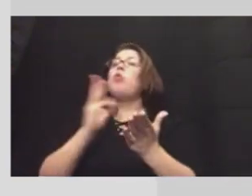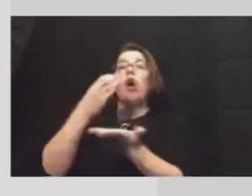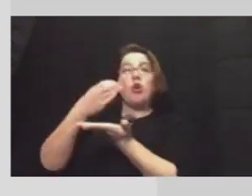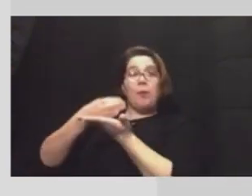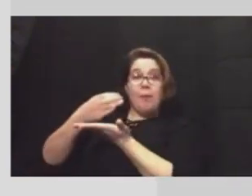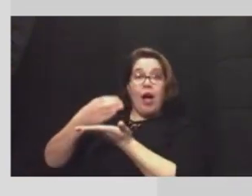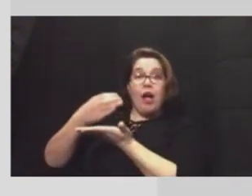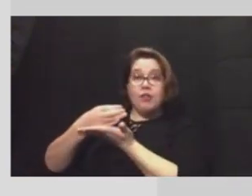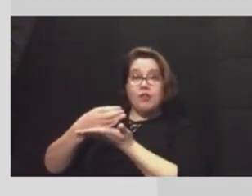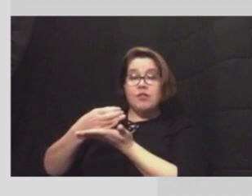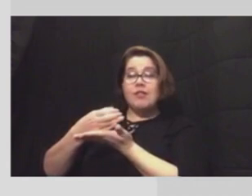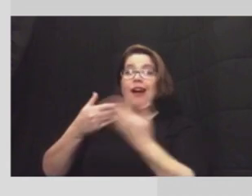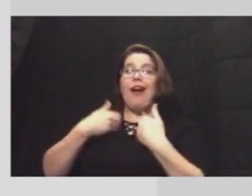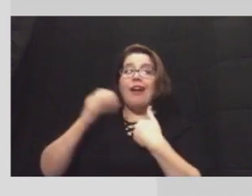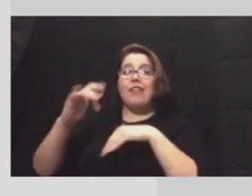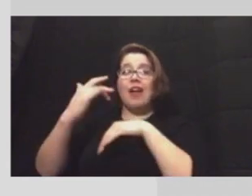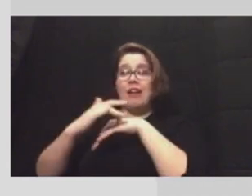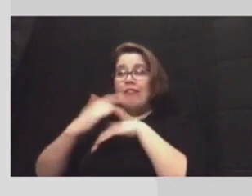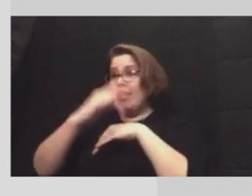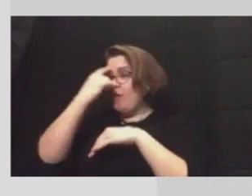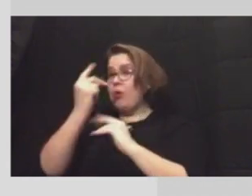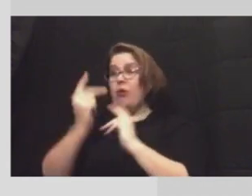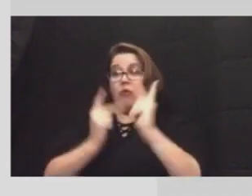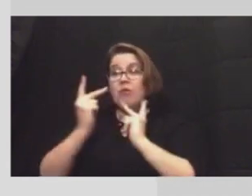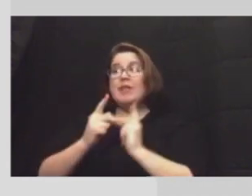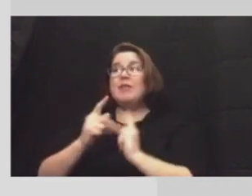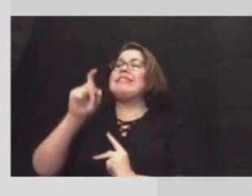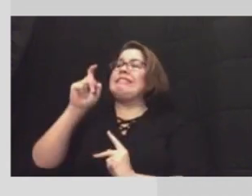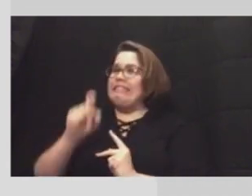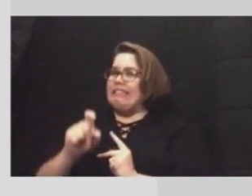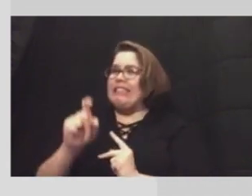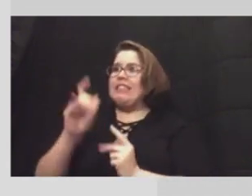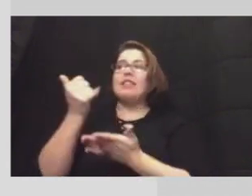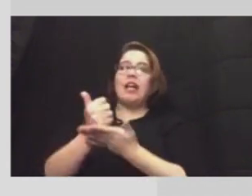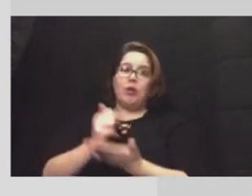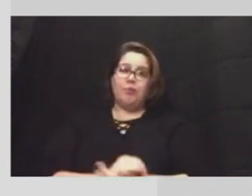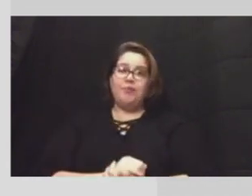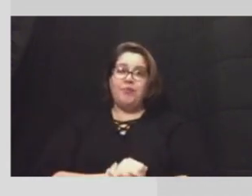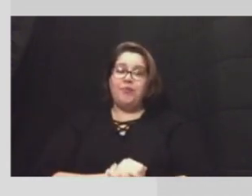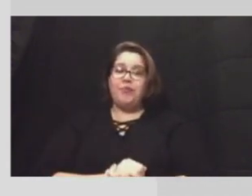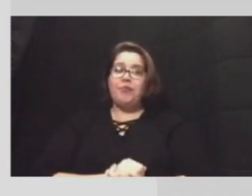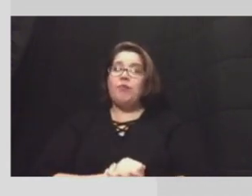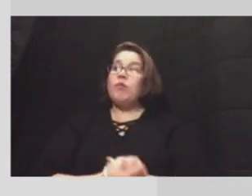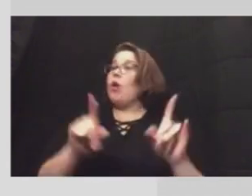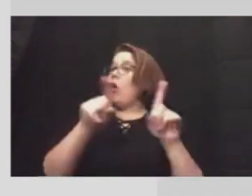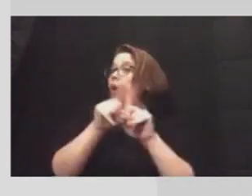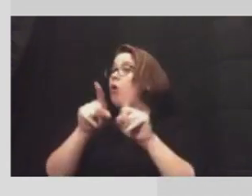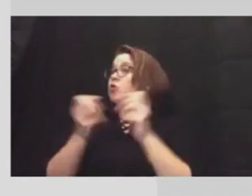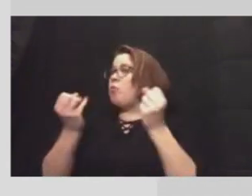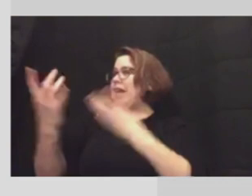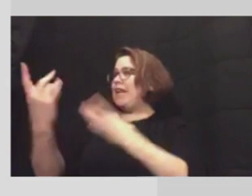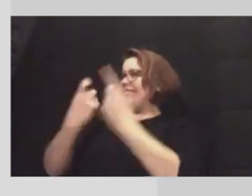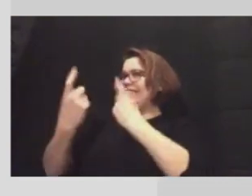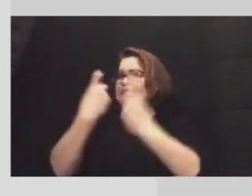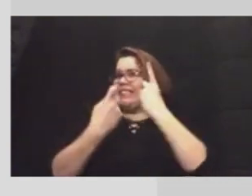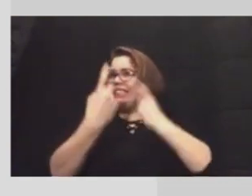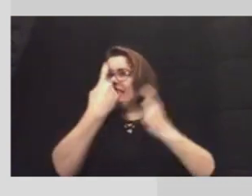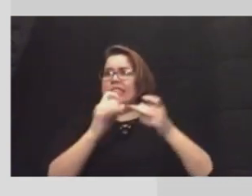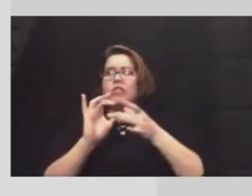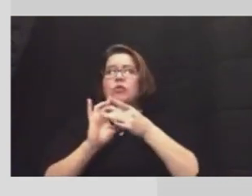to have that available to the individuals that need that kind of help. There's also been a lot of questions about